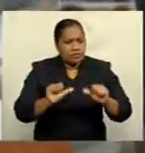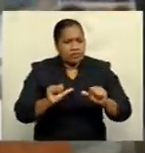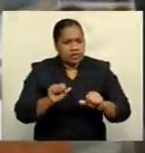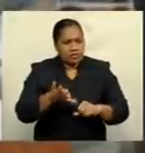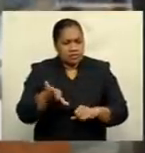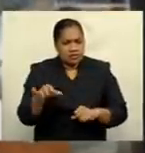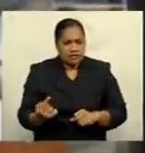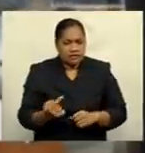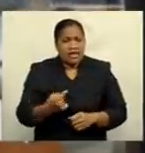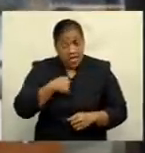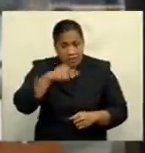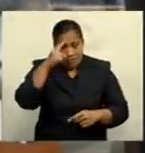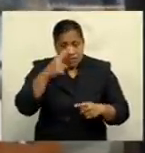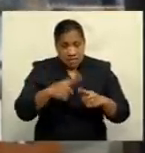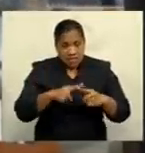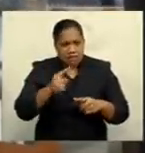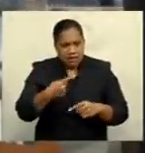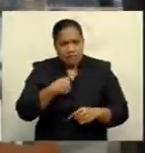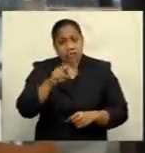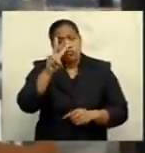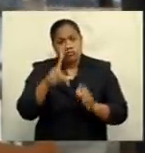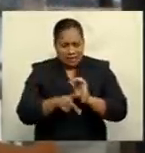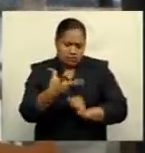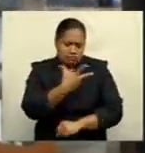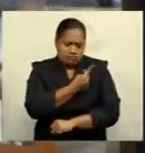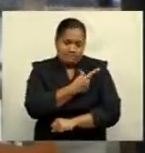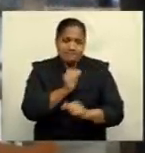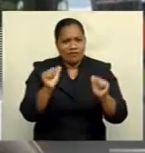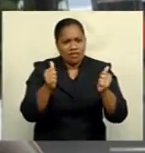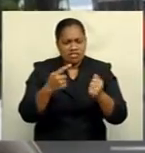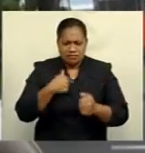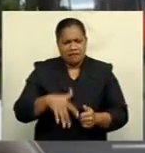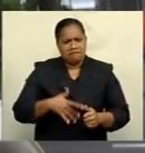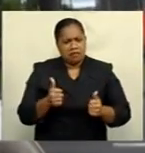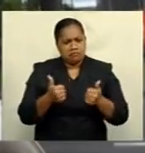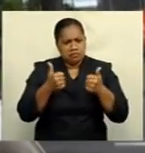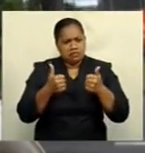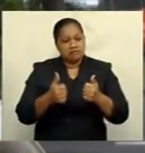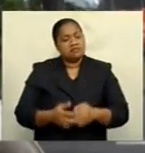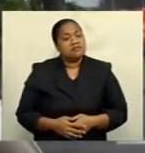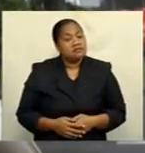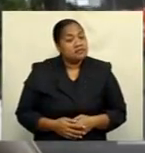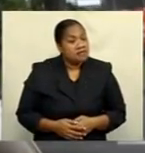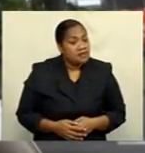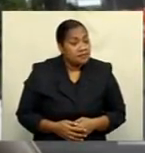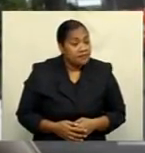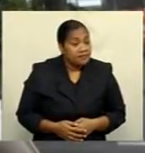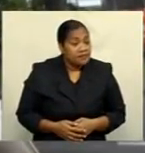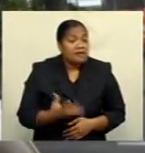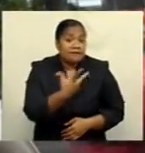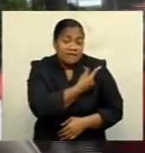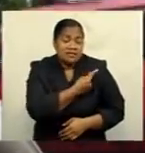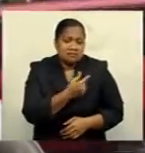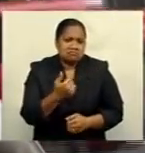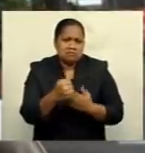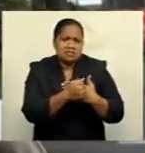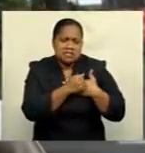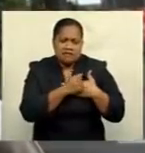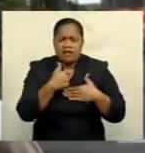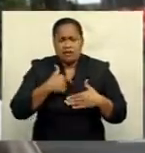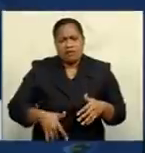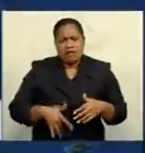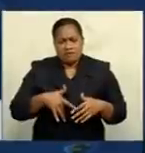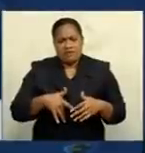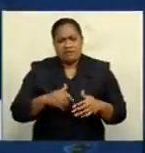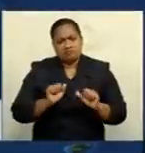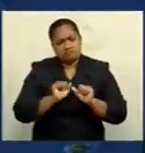I'm sickly, but I've taken both my doses and I feel fine. Personally, for me, the vaccine is safe and I feel fine despite my